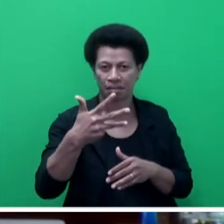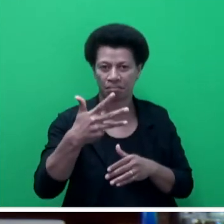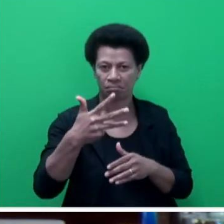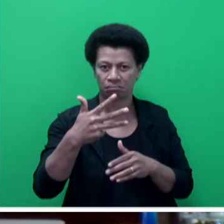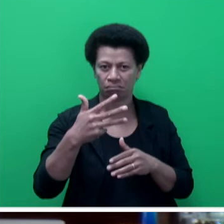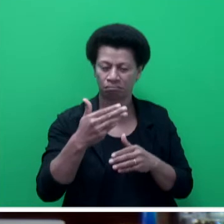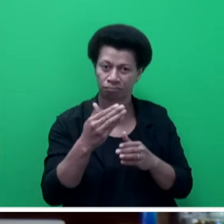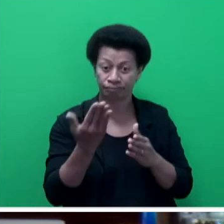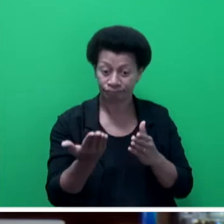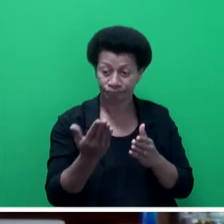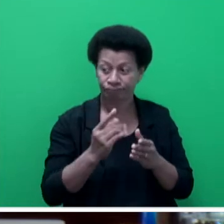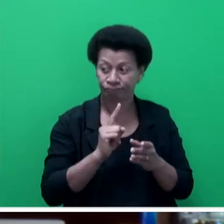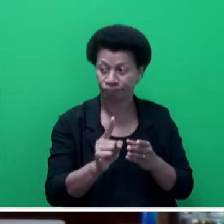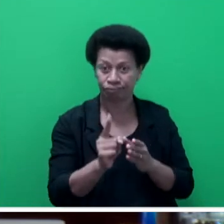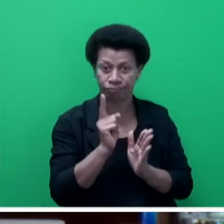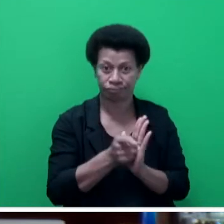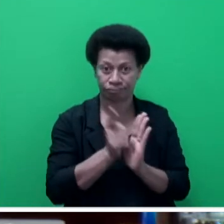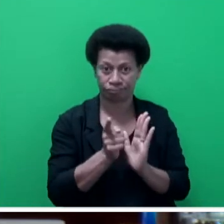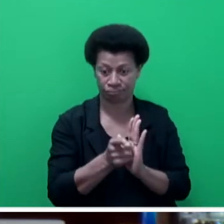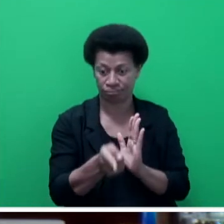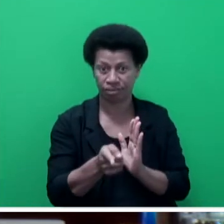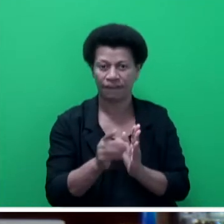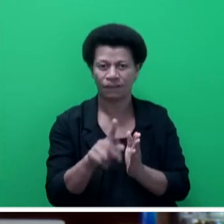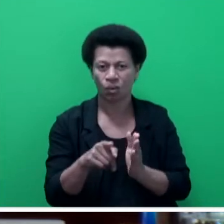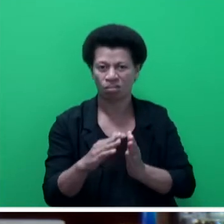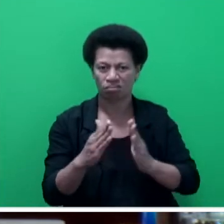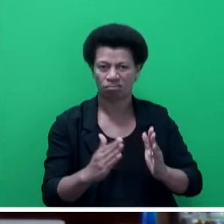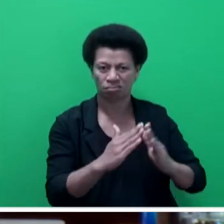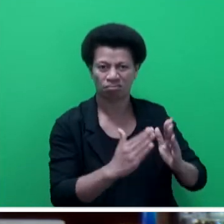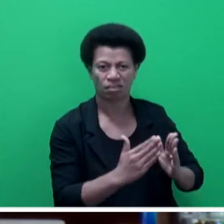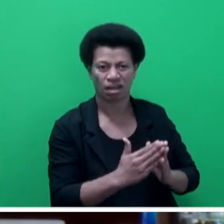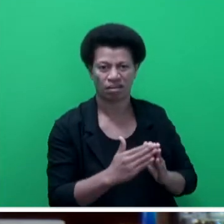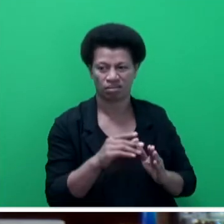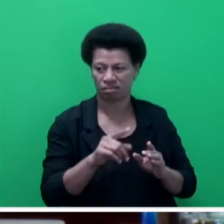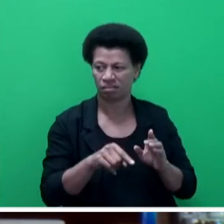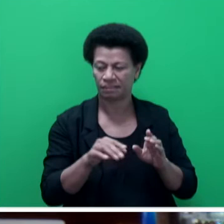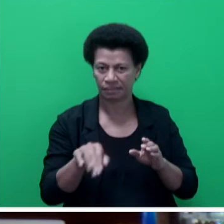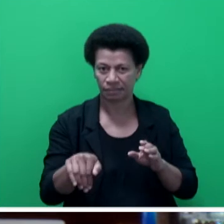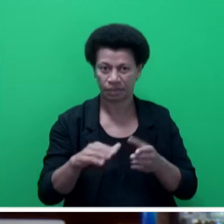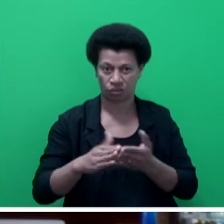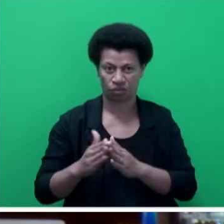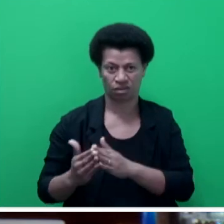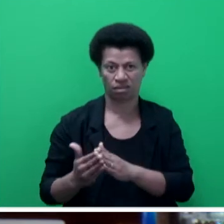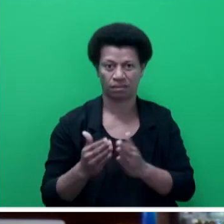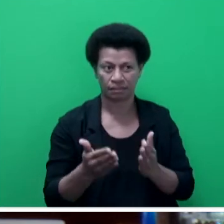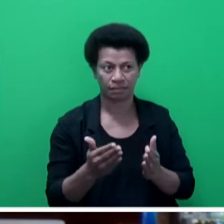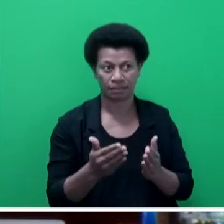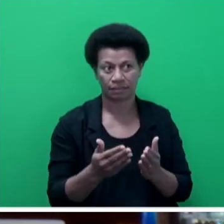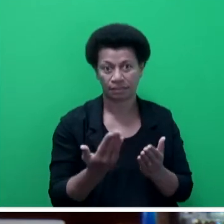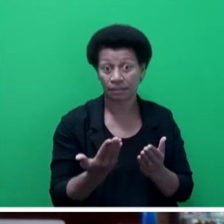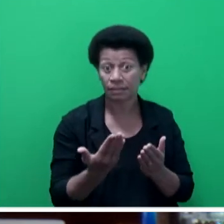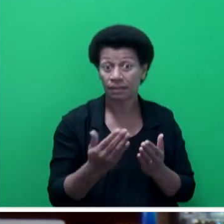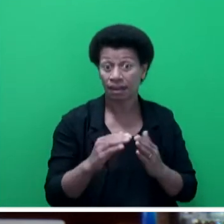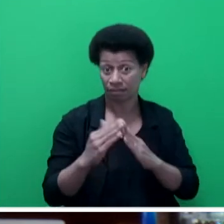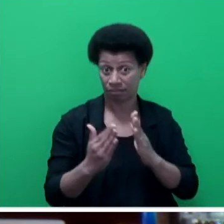91% were for residential properties. Mr Speaker, sir, there was a slight drop in structural